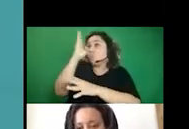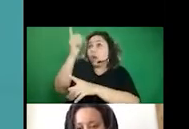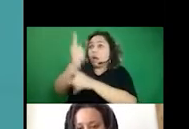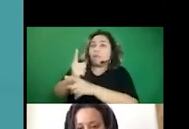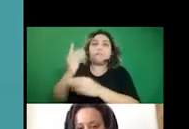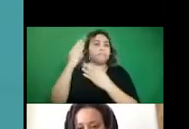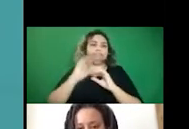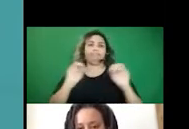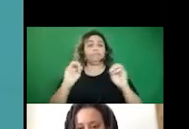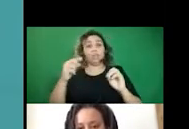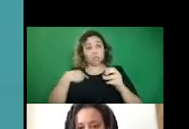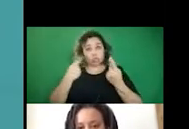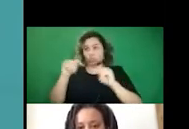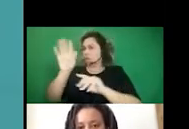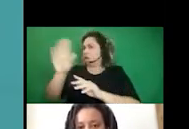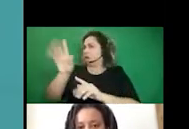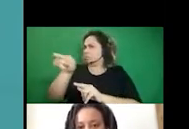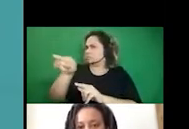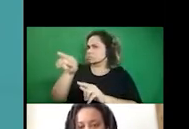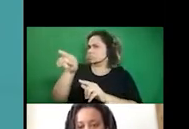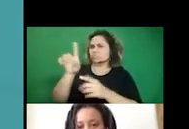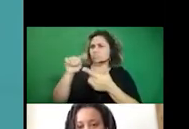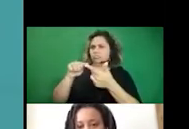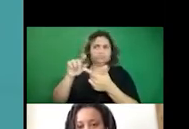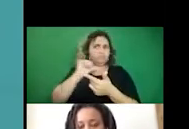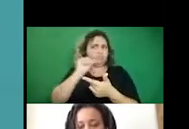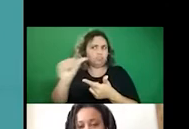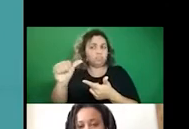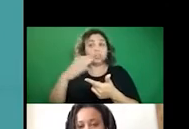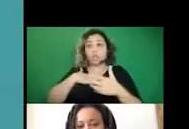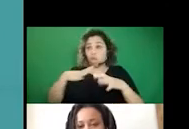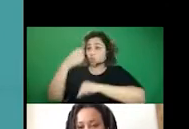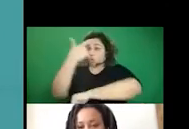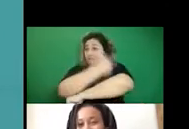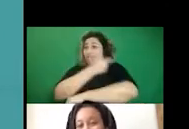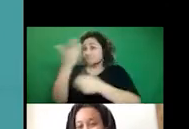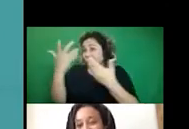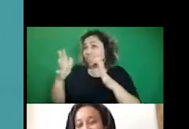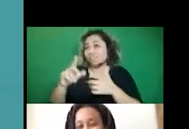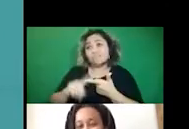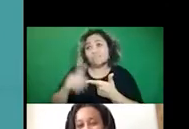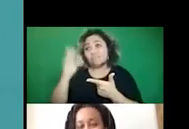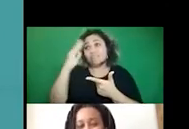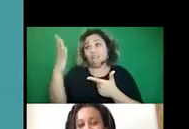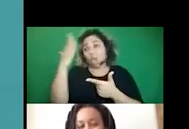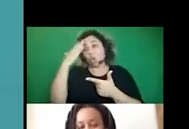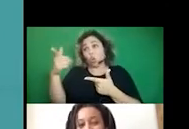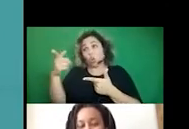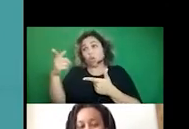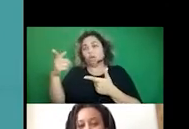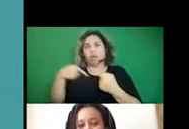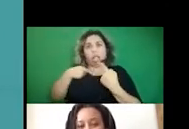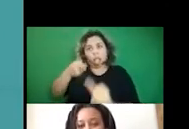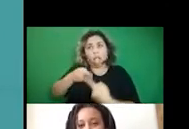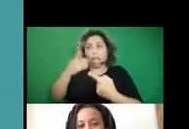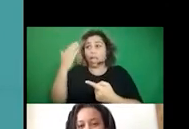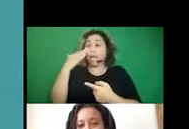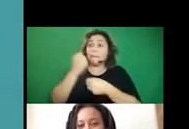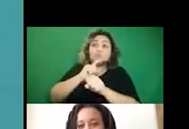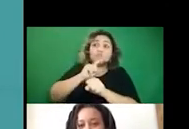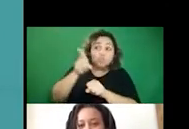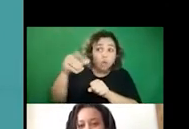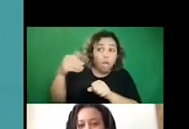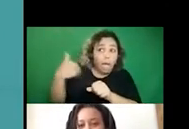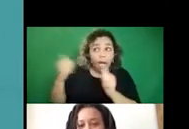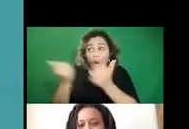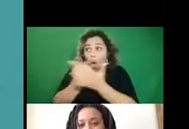trying to like correct them. I was really more like, well, I took the vaccine. I know your pain is real, right? And I want to make sure that you